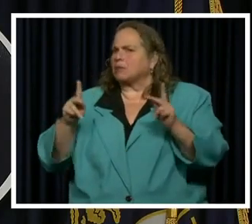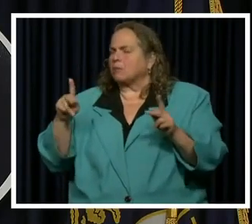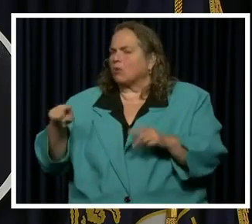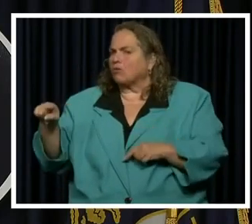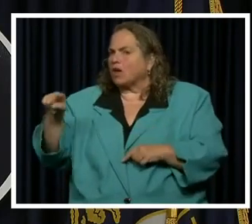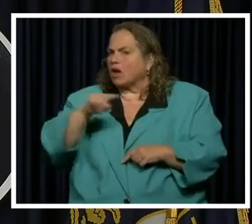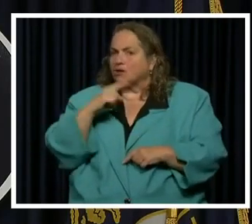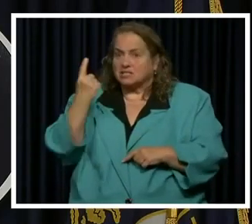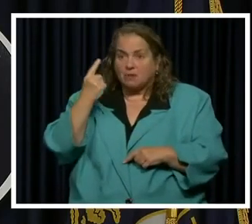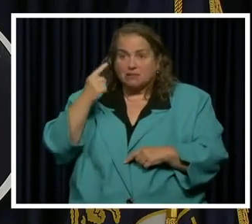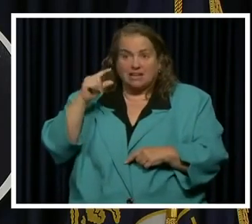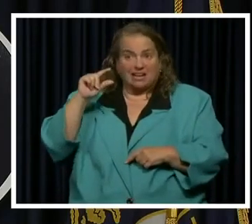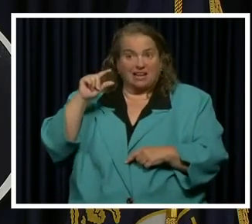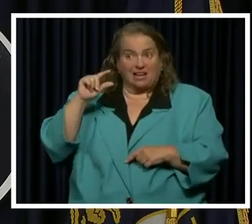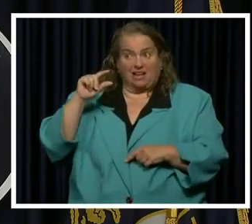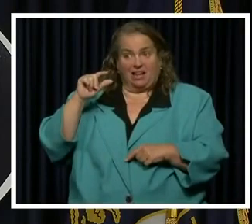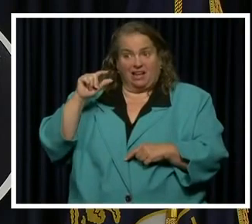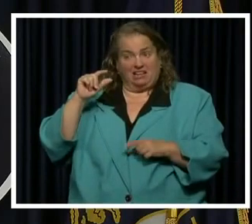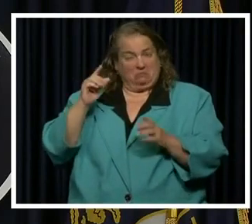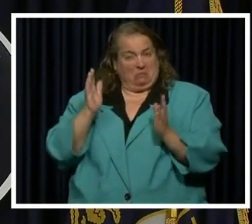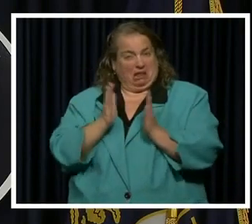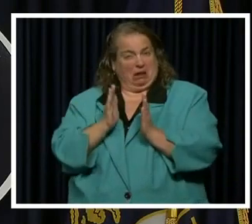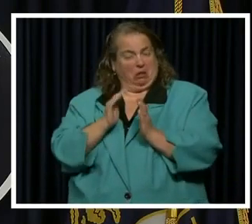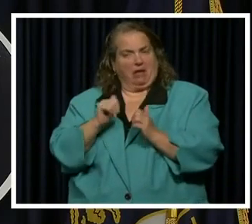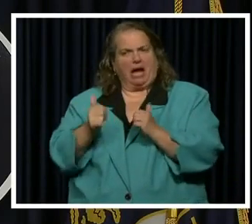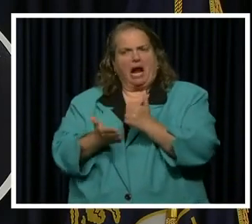Something little that can help all of us.